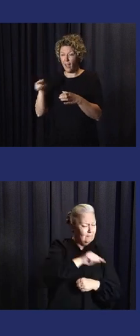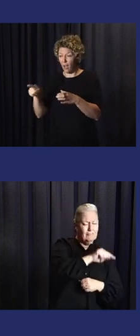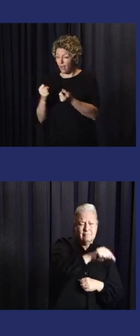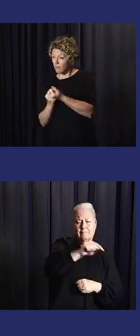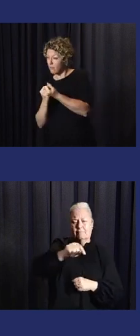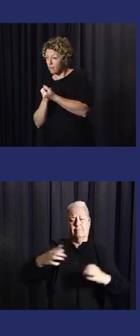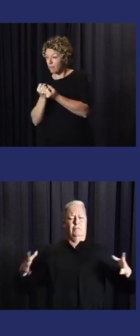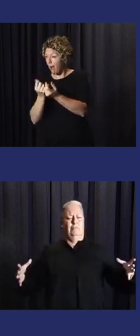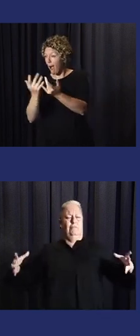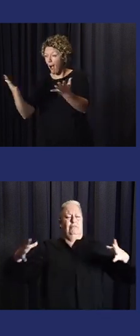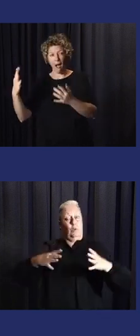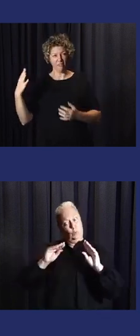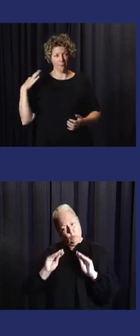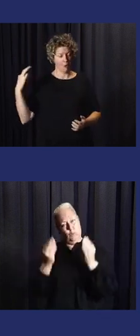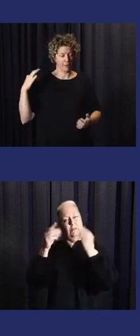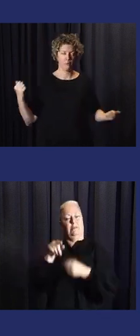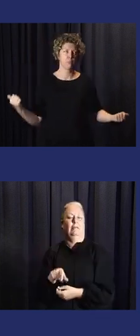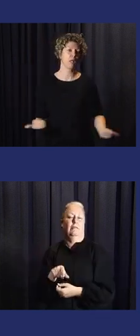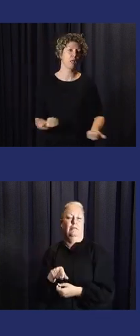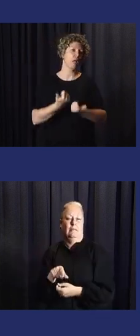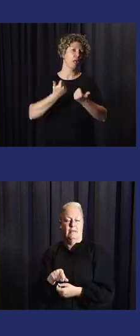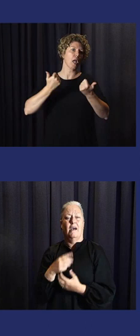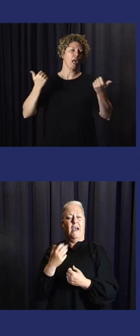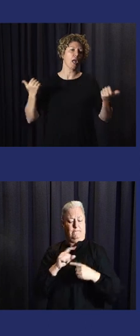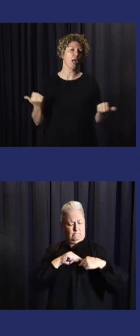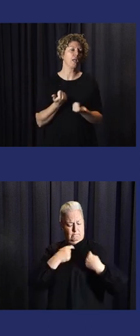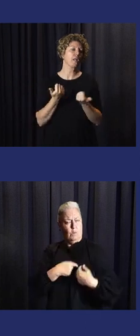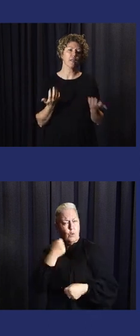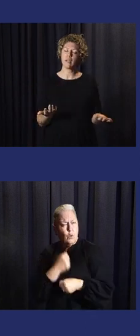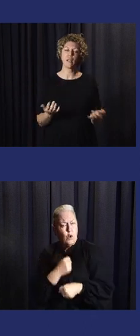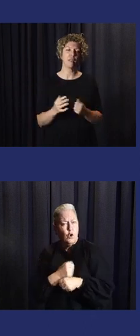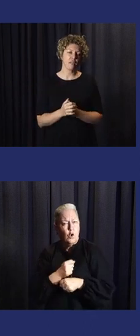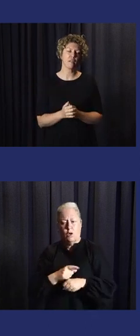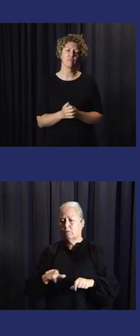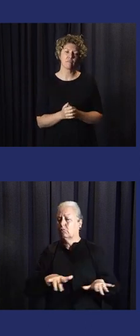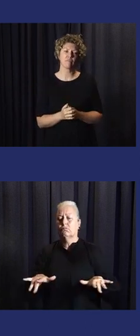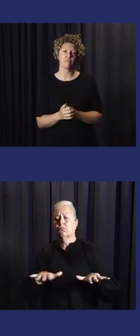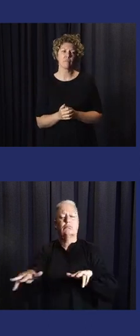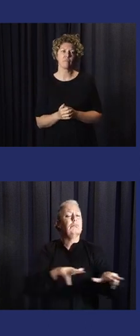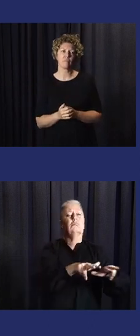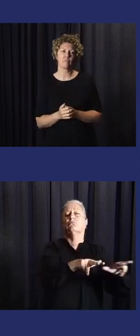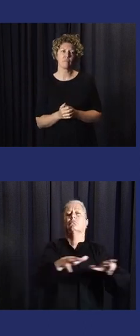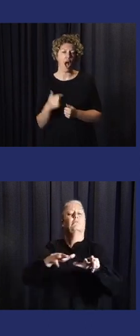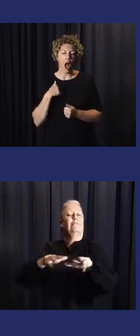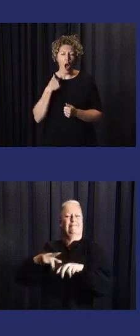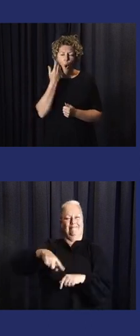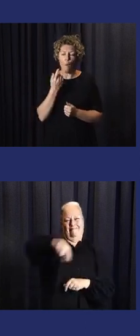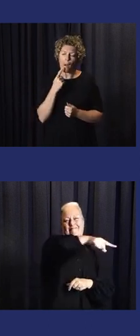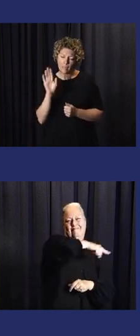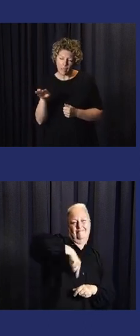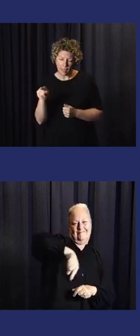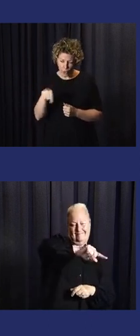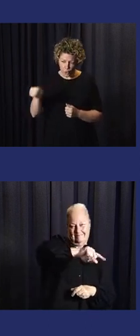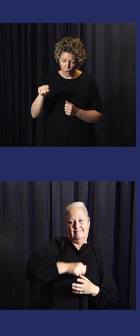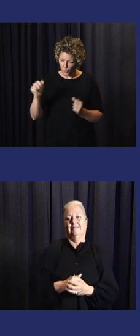United Nations International Federation for the Youth. They're working with so many volunteers out there to make this